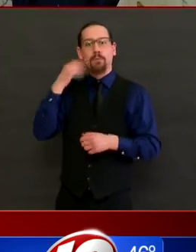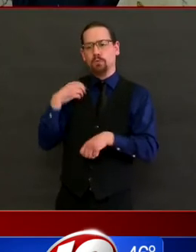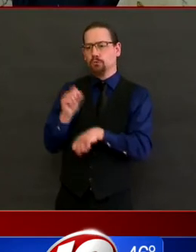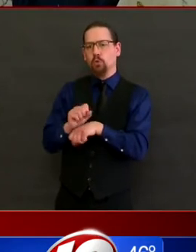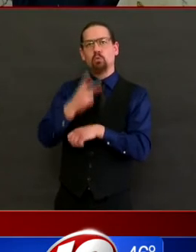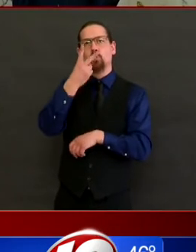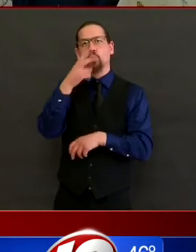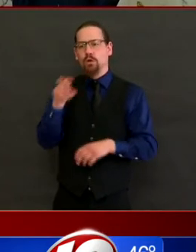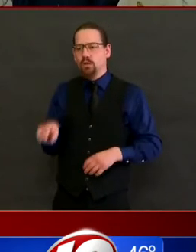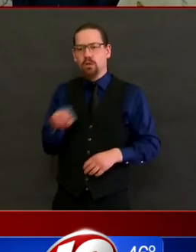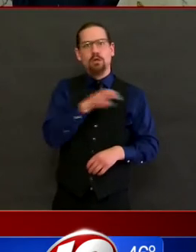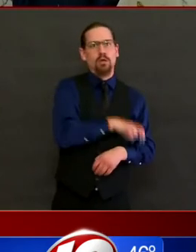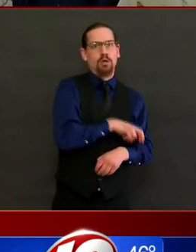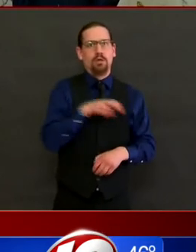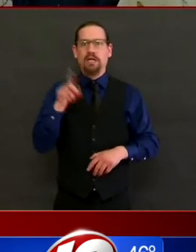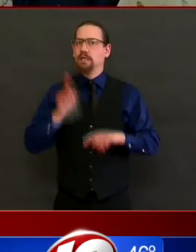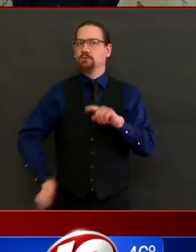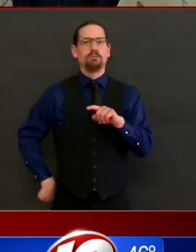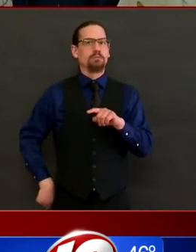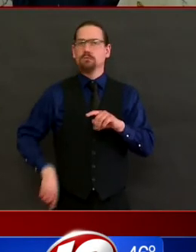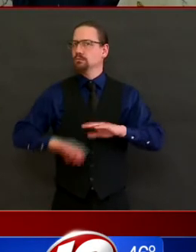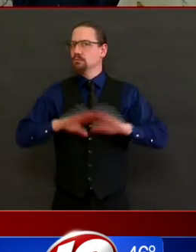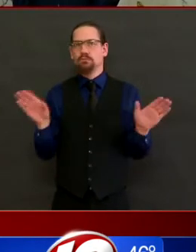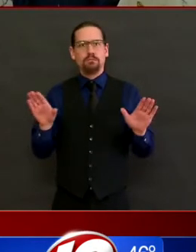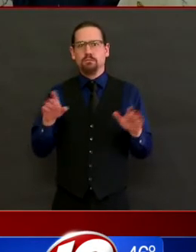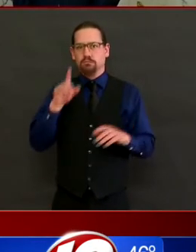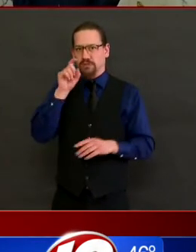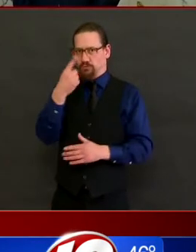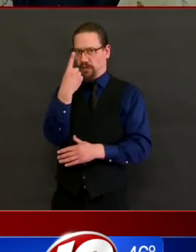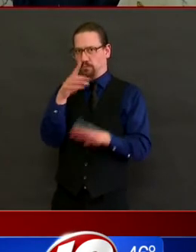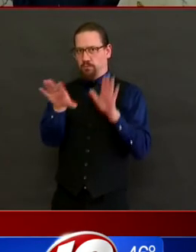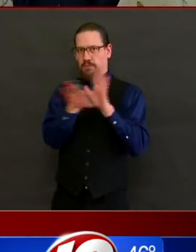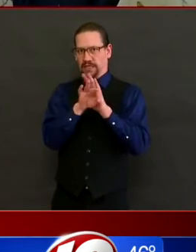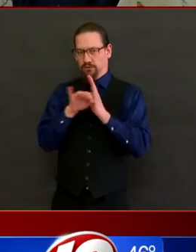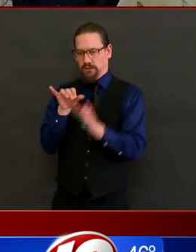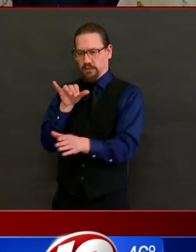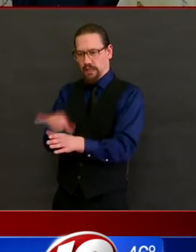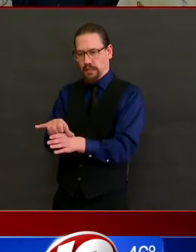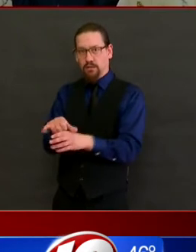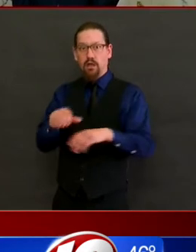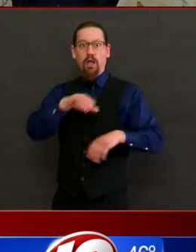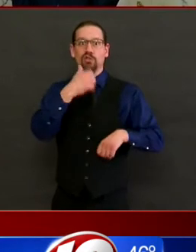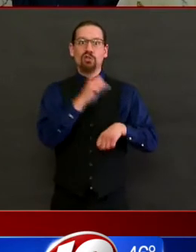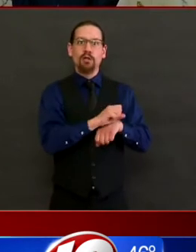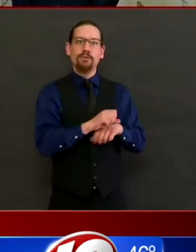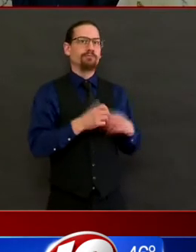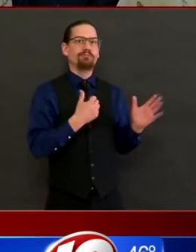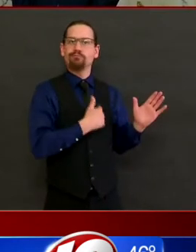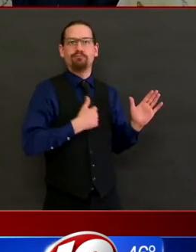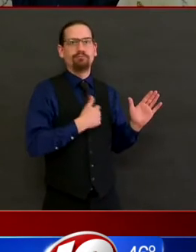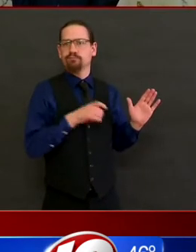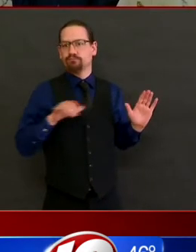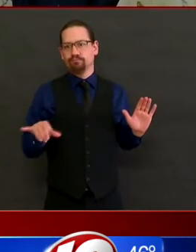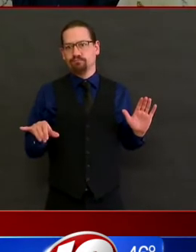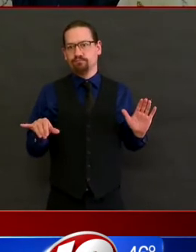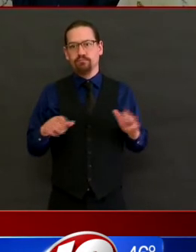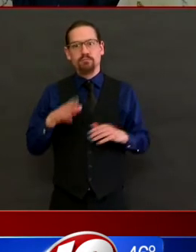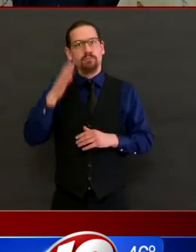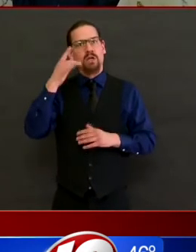in implementing very aggressive infection control measures that will remain in place.